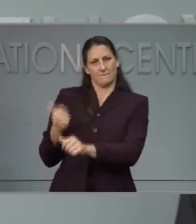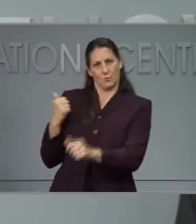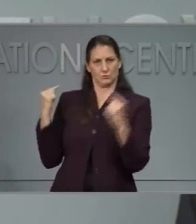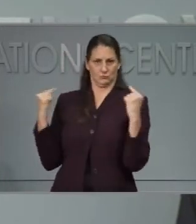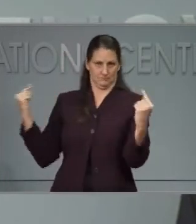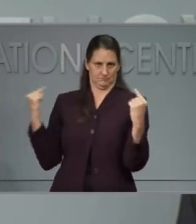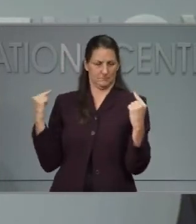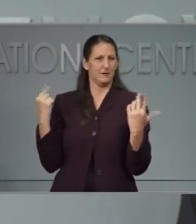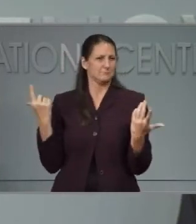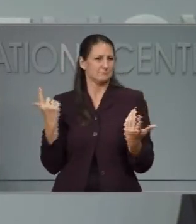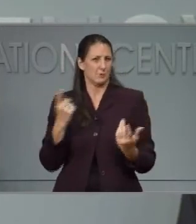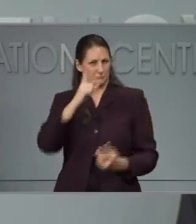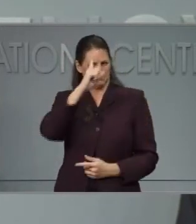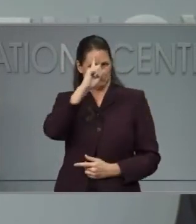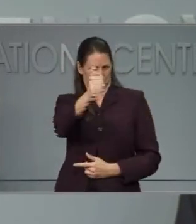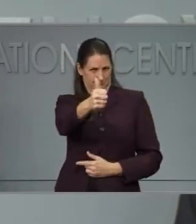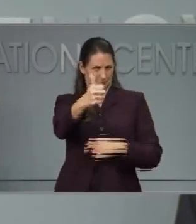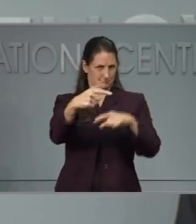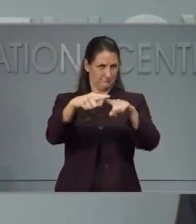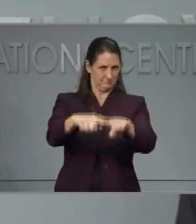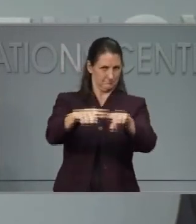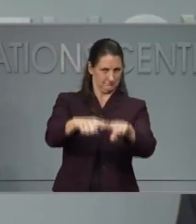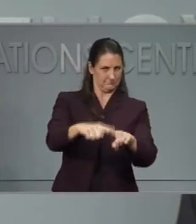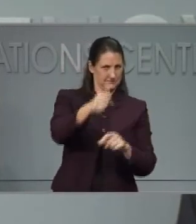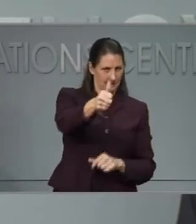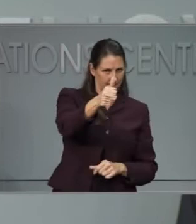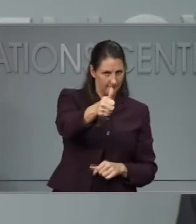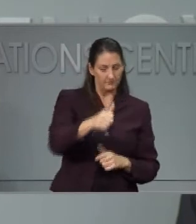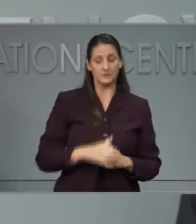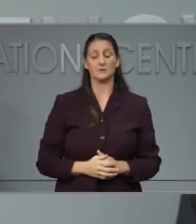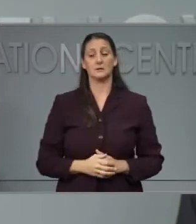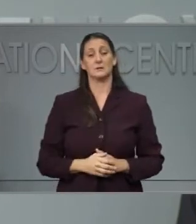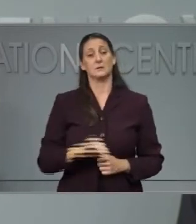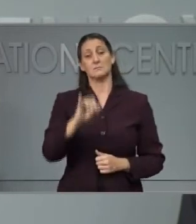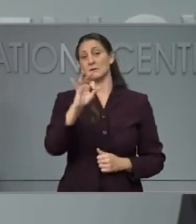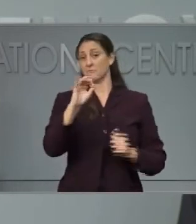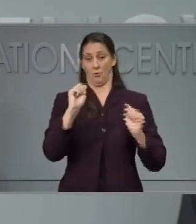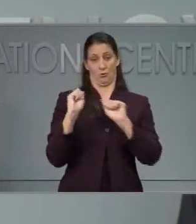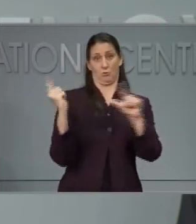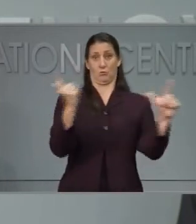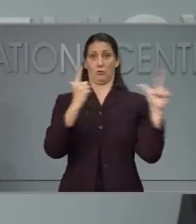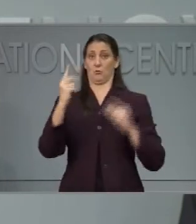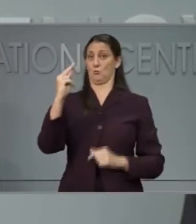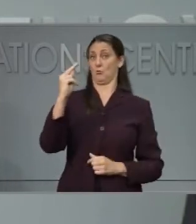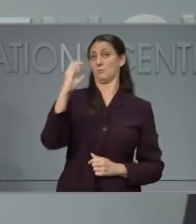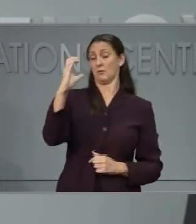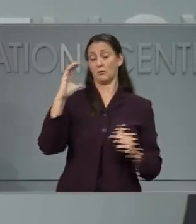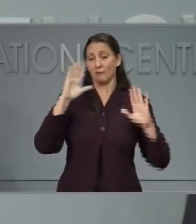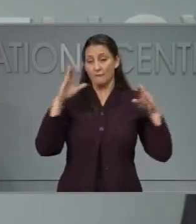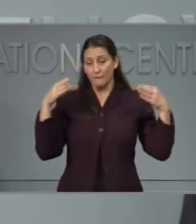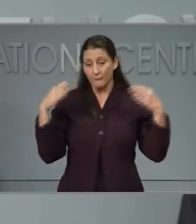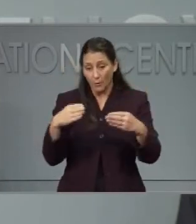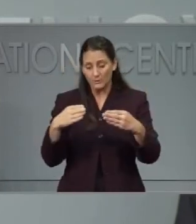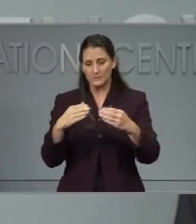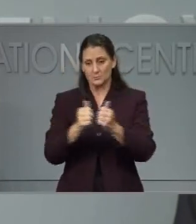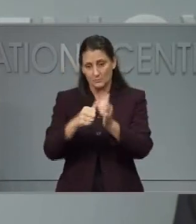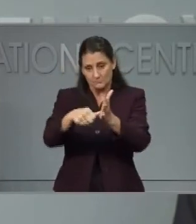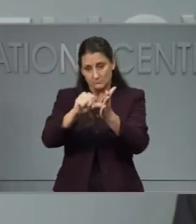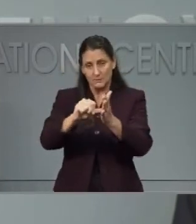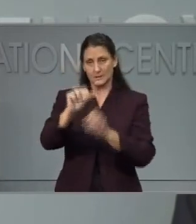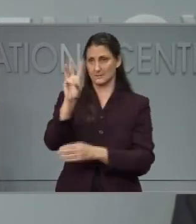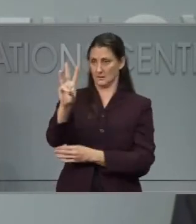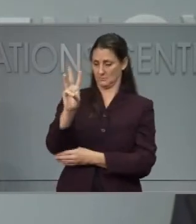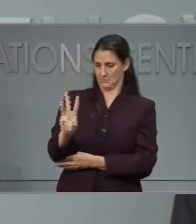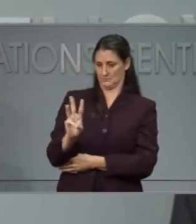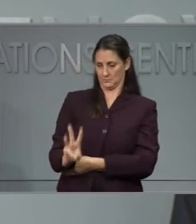want everyone to be taking the precautions they need. I think if we all continue to focus, as the governor said, on the three Ws, we can continue